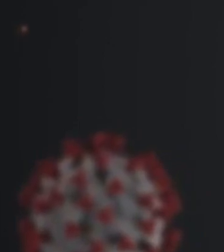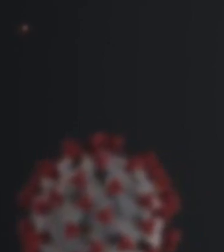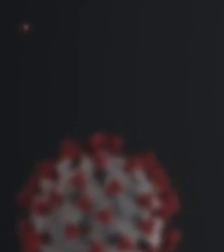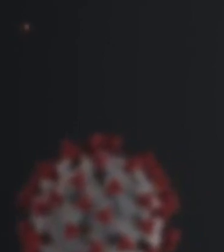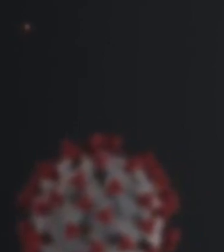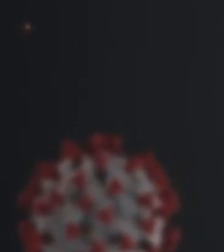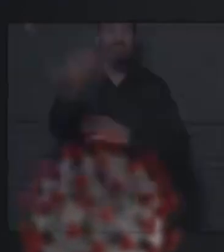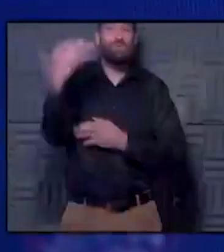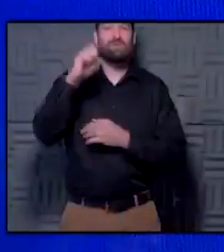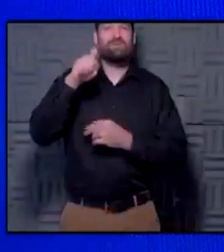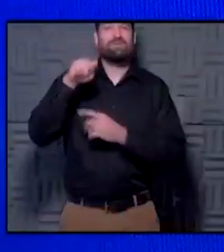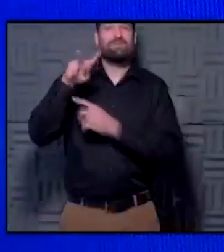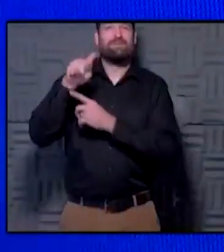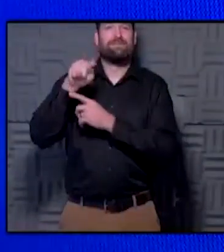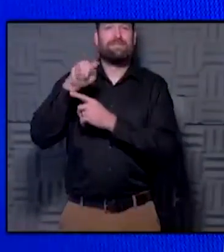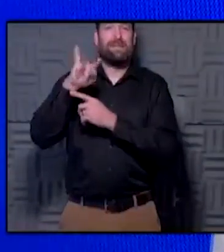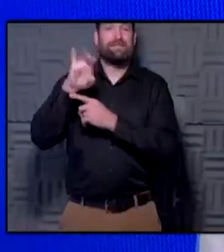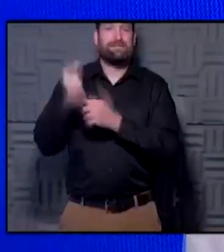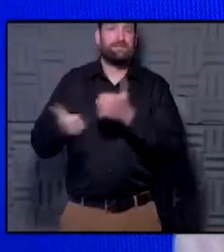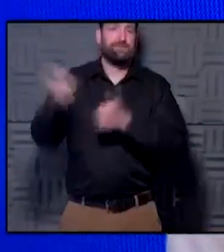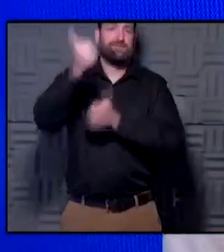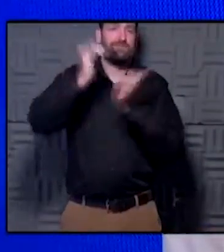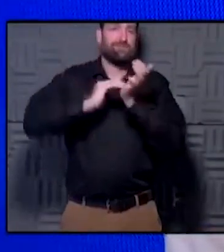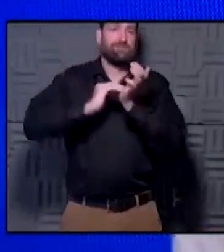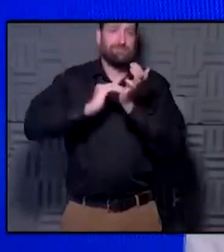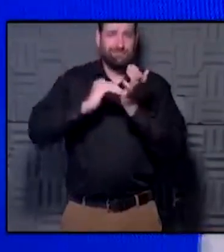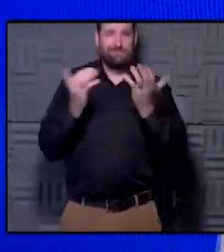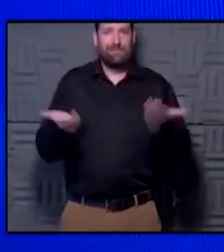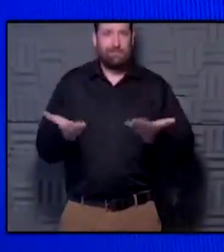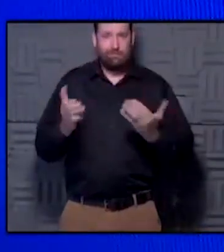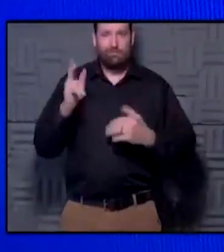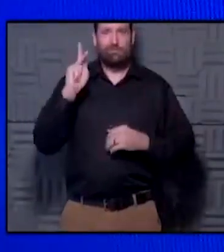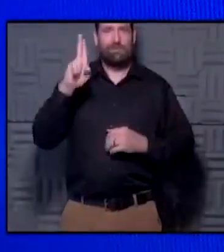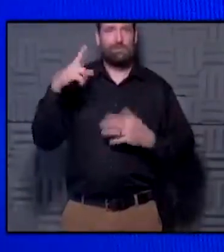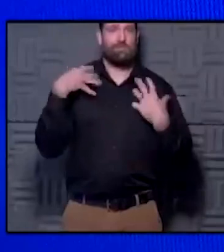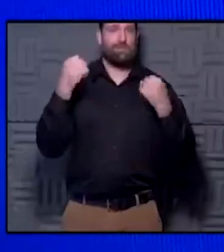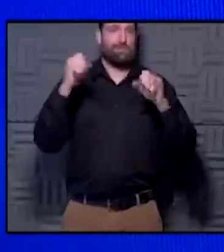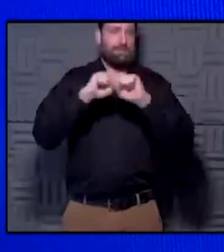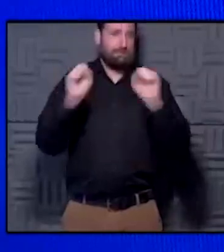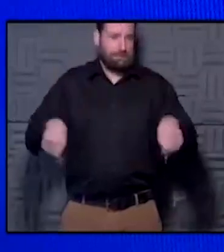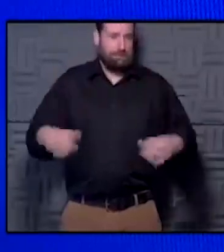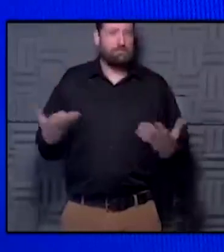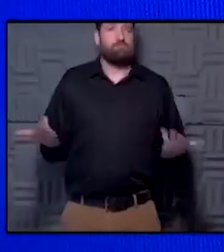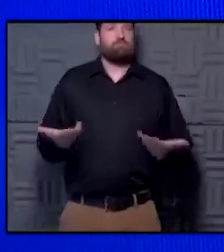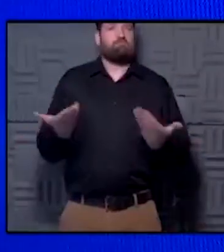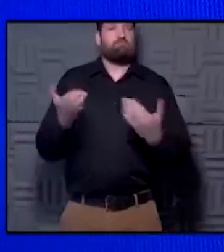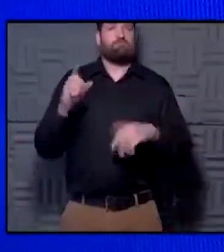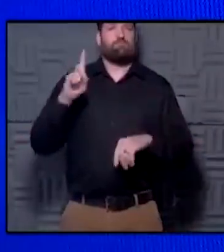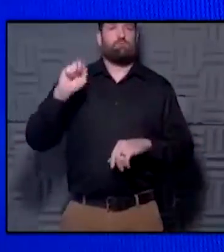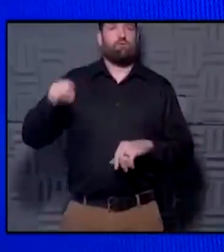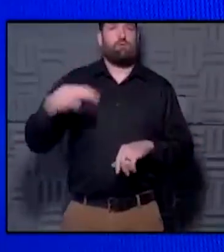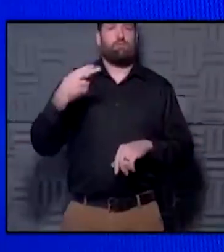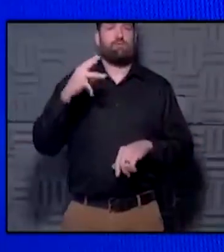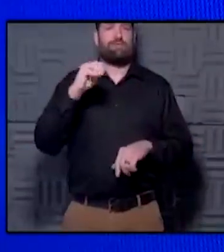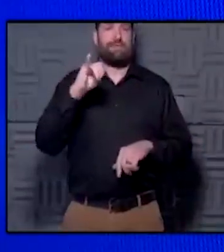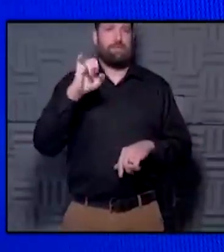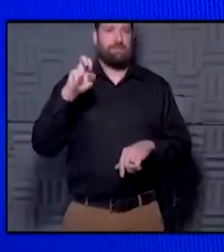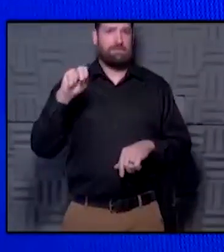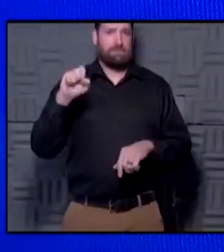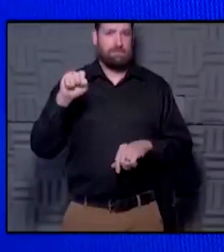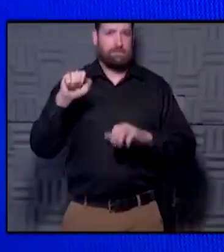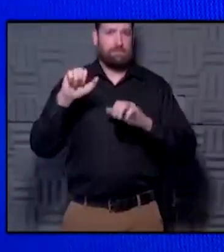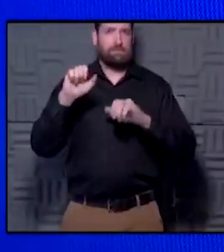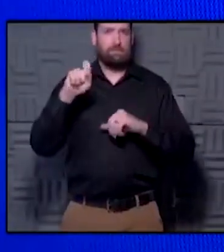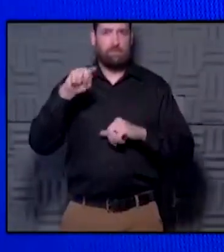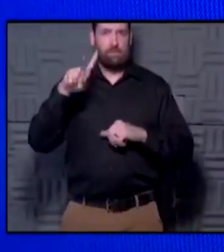Hey, good morning. Steve Steitz, Chief Medical Officer here at the University of Kansas Health System broadcasting live from the Dolph Simons Family Studio. We're back with you. It's game